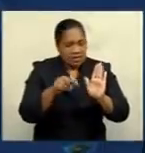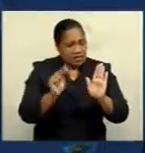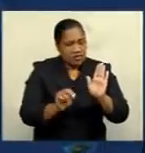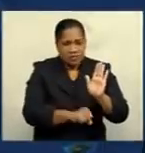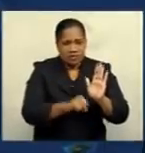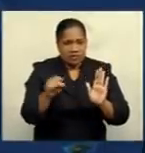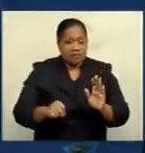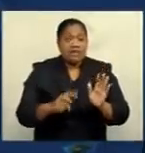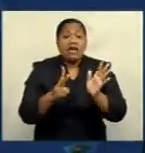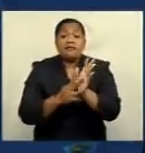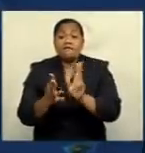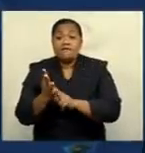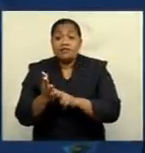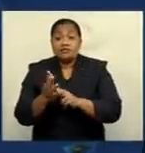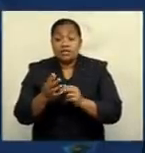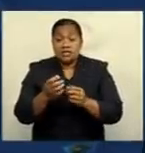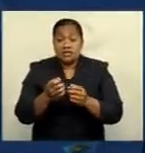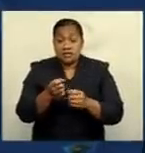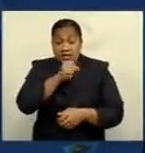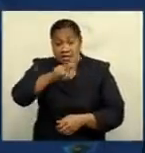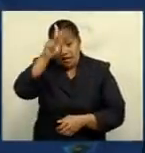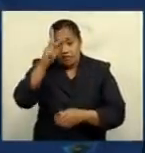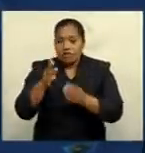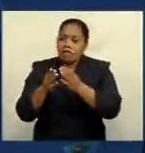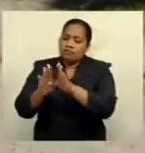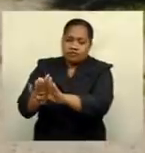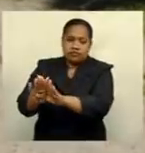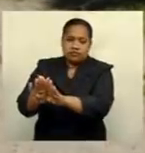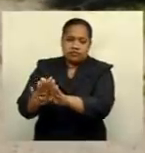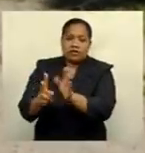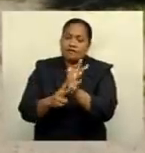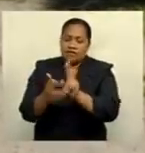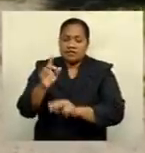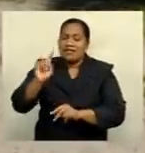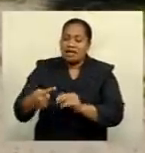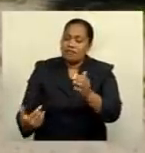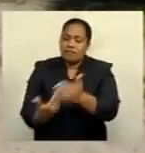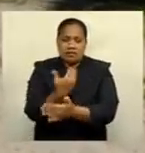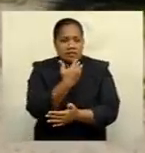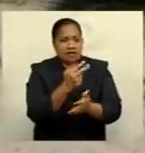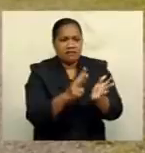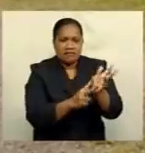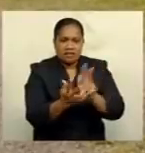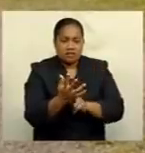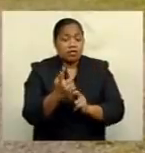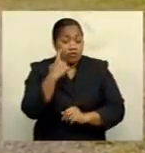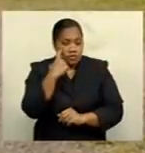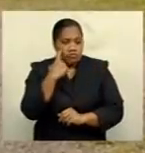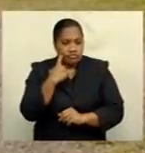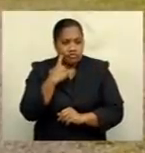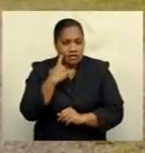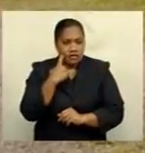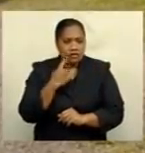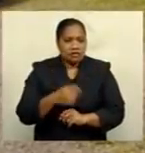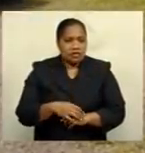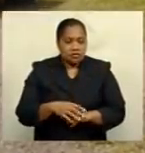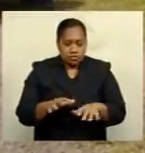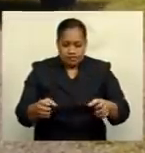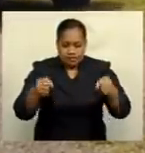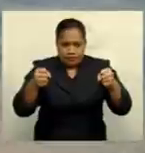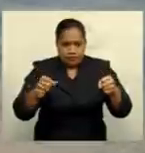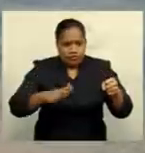Kandawu have voluntarily locked down their village from outside people. So they're trying to keep or restrict all the movements within.